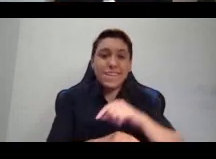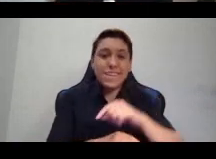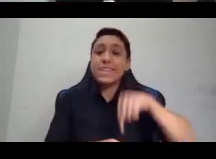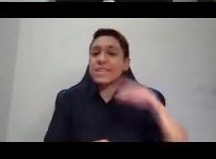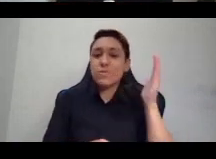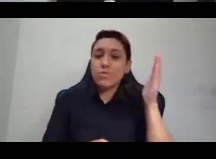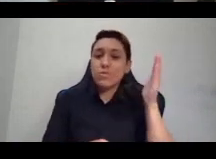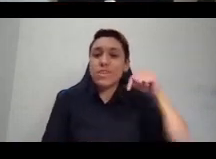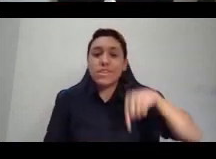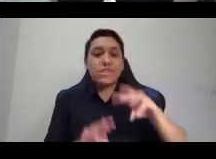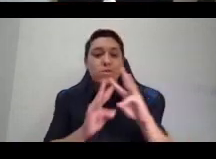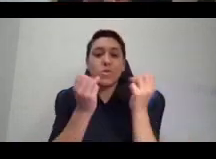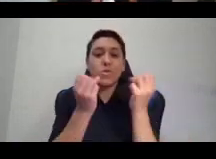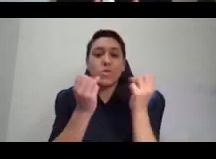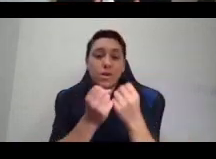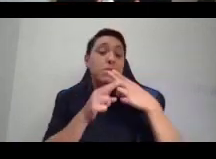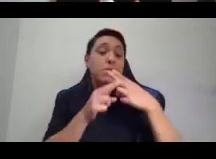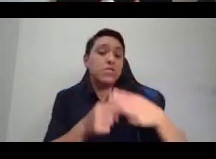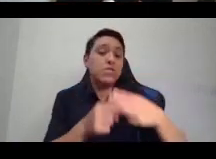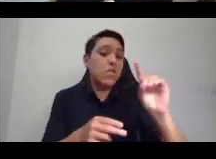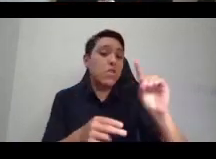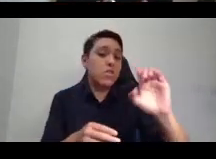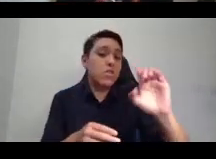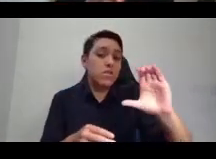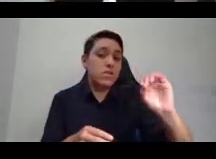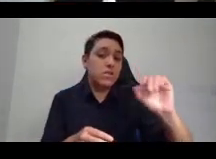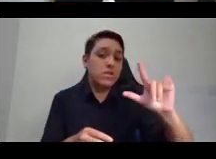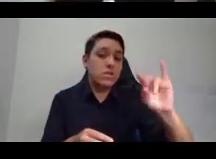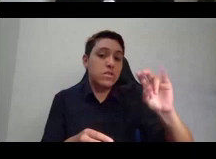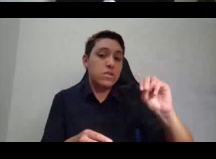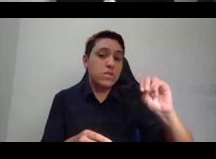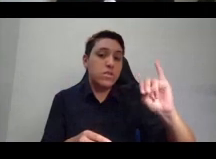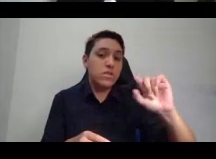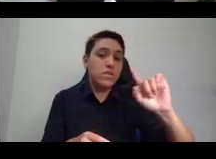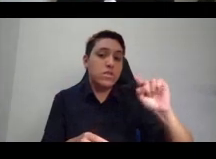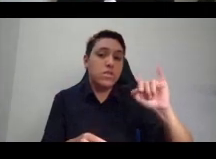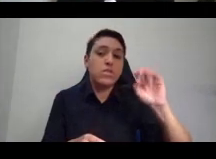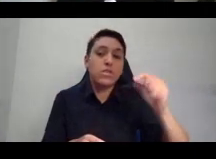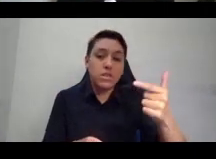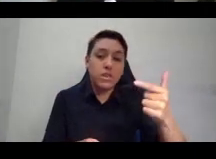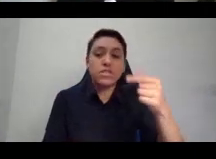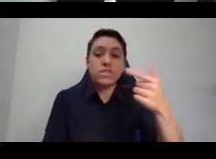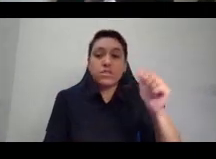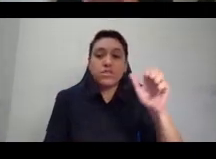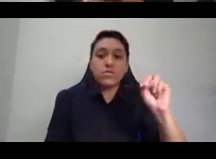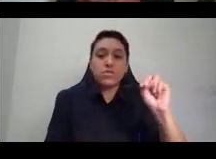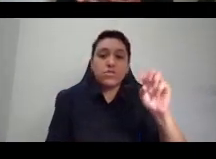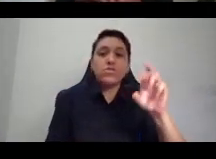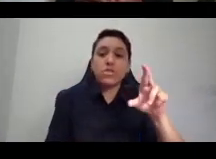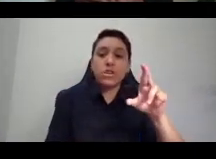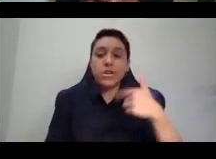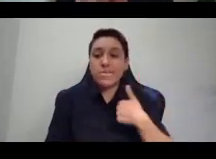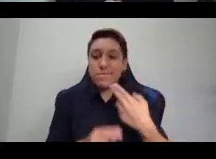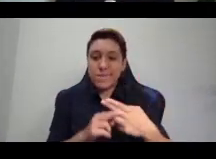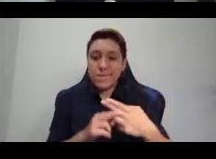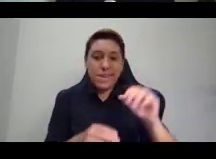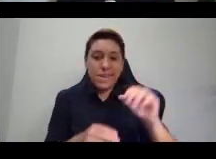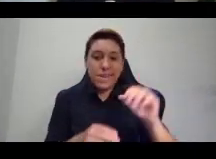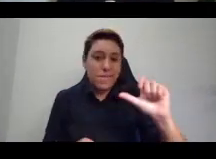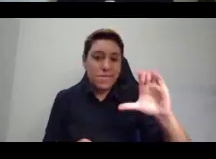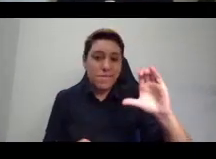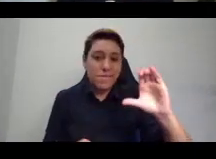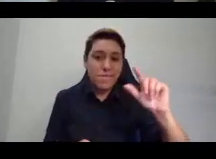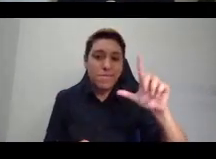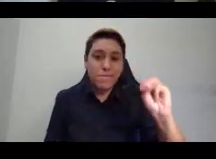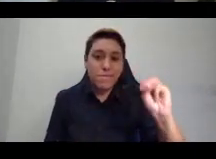is called Decolonizing Gender. I am Malcolm Shanks. I use